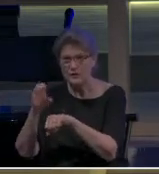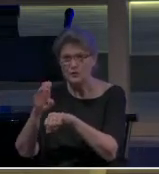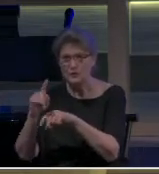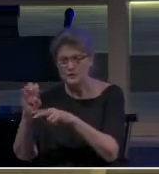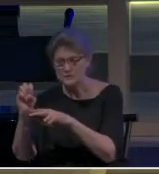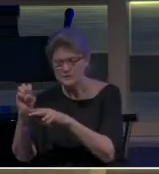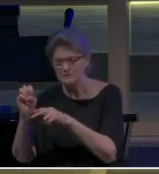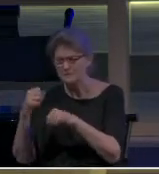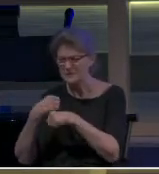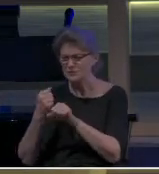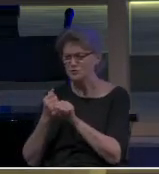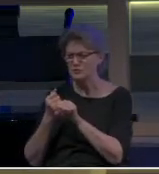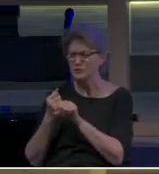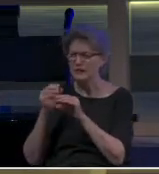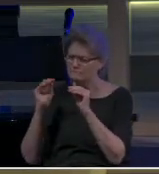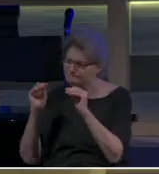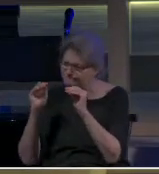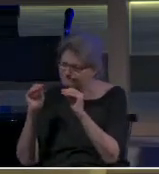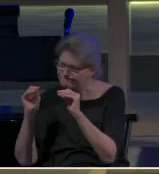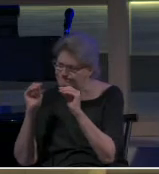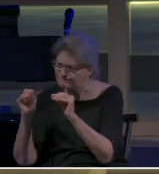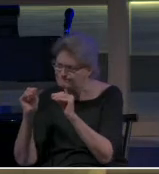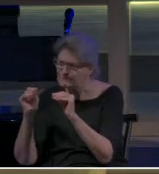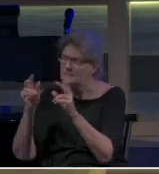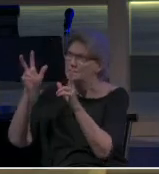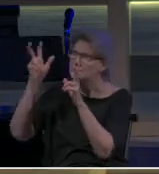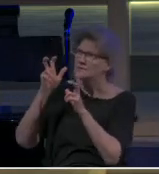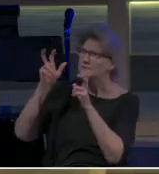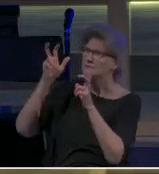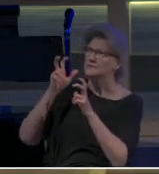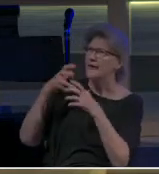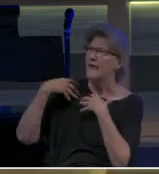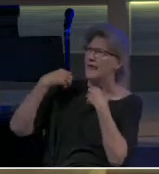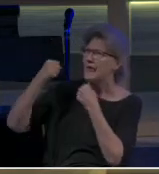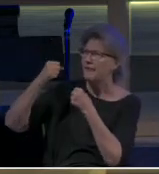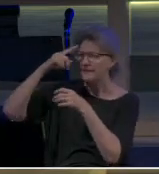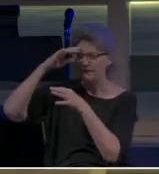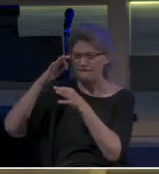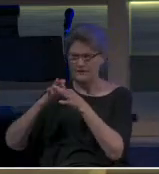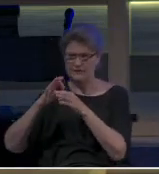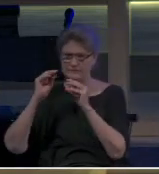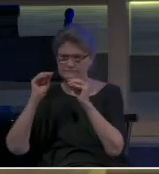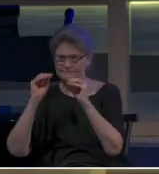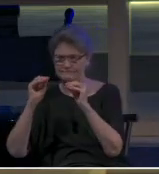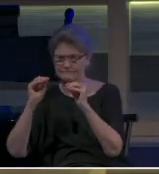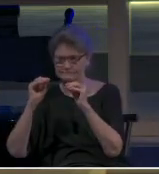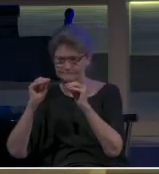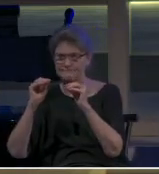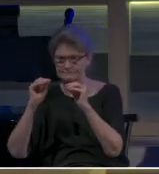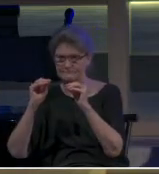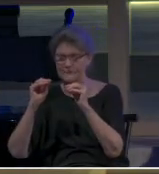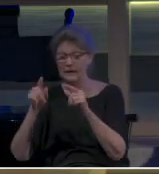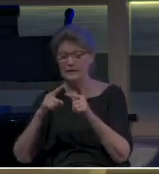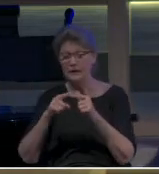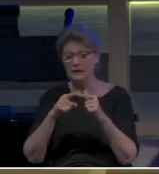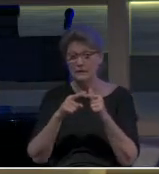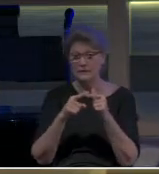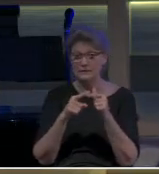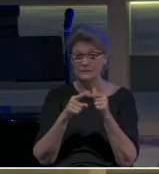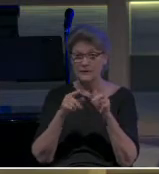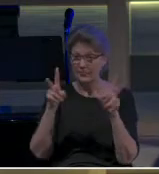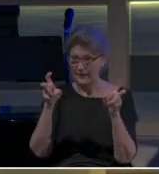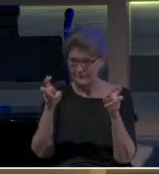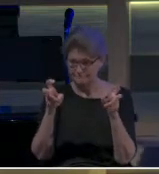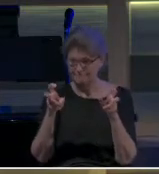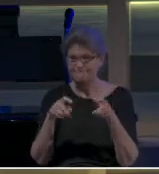nourished on healthy faith and doctrine. Healthy faith and doctrine. And then another theme that comes